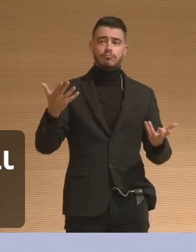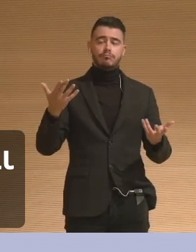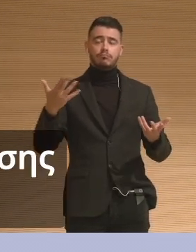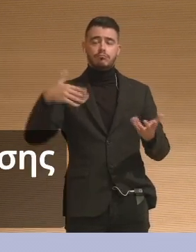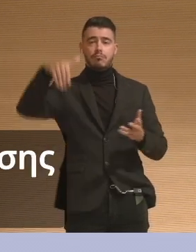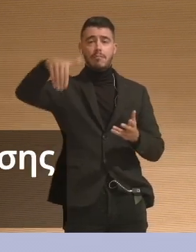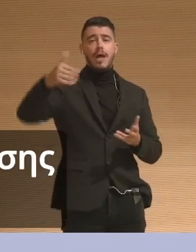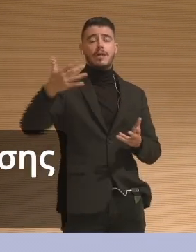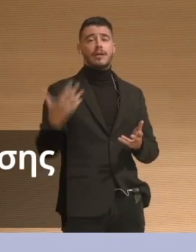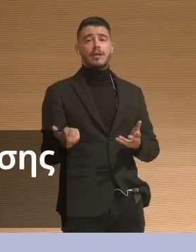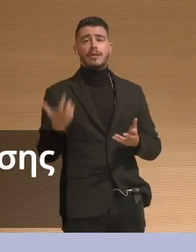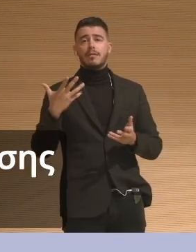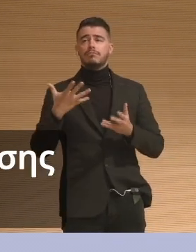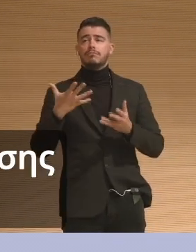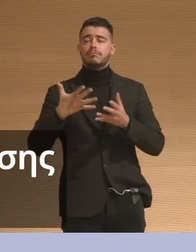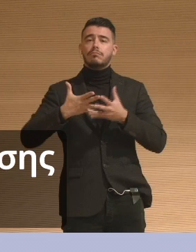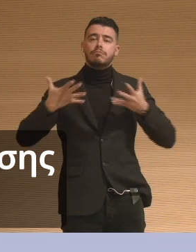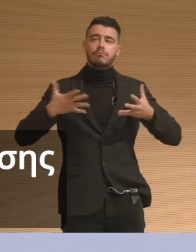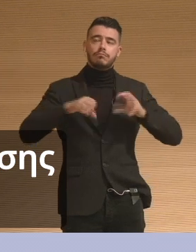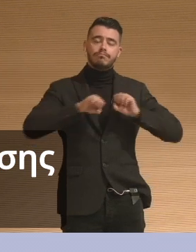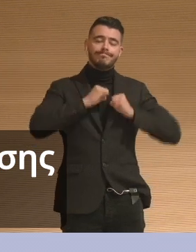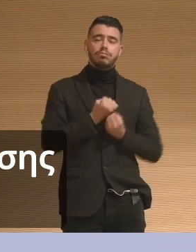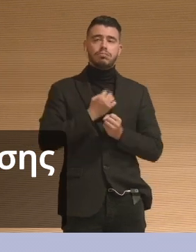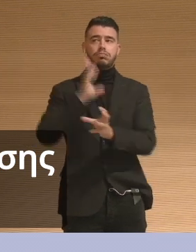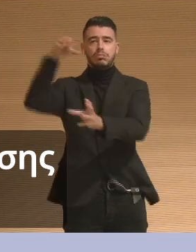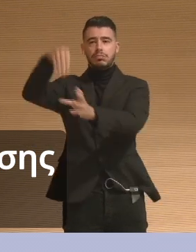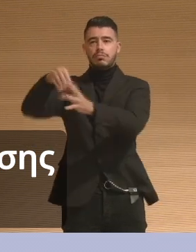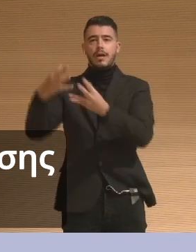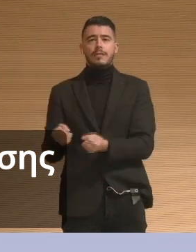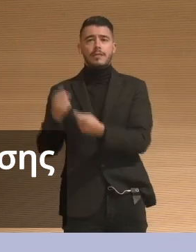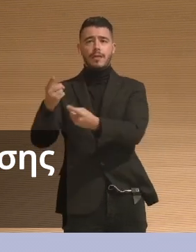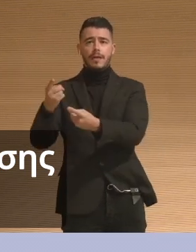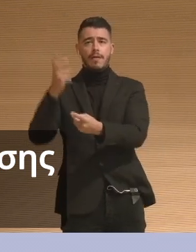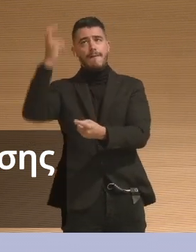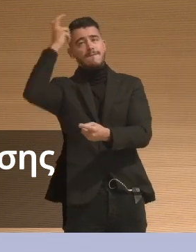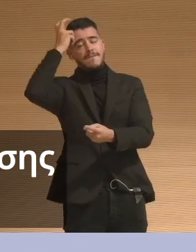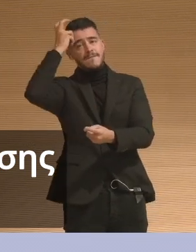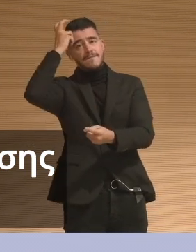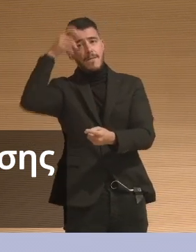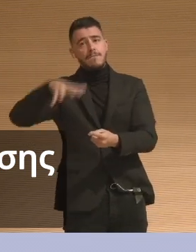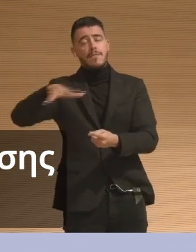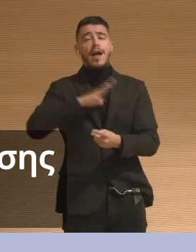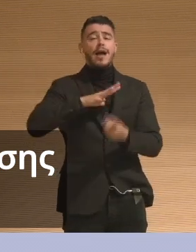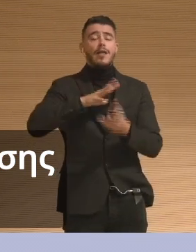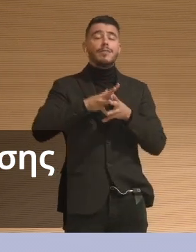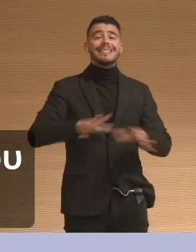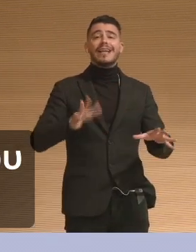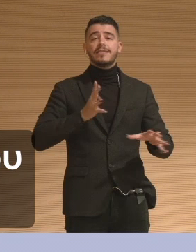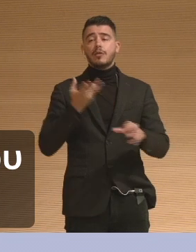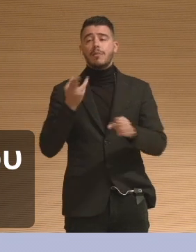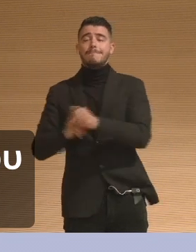donation was occurring. People who are relatives of victims, survivors, first responders,